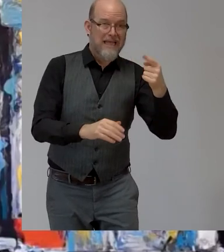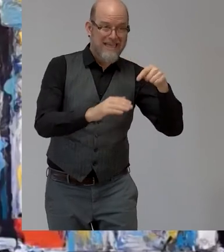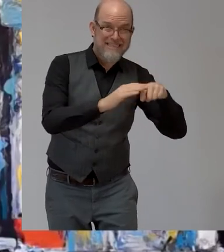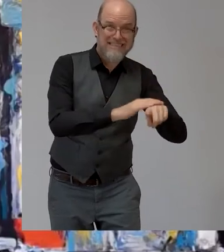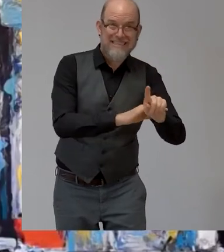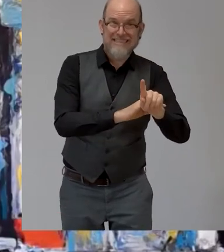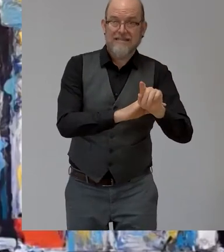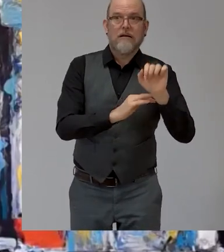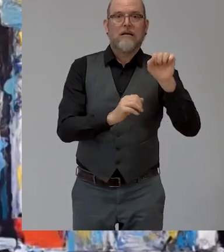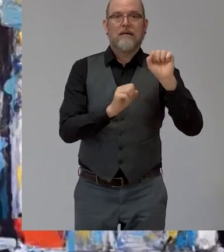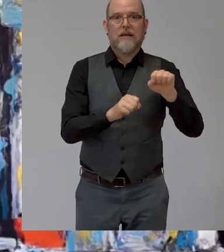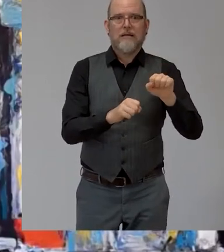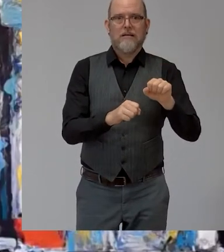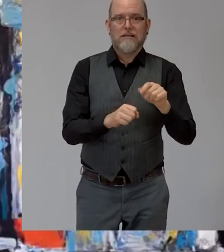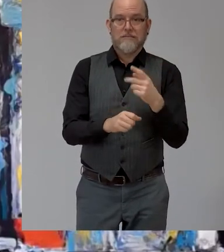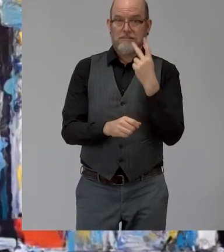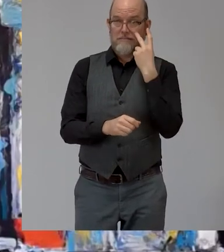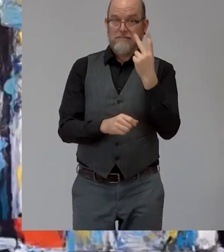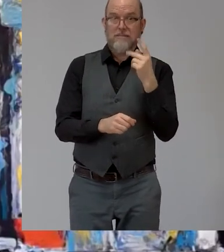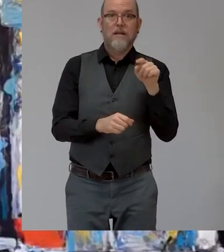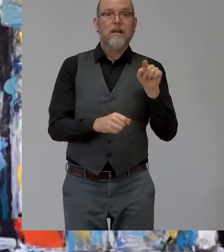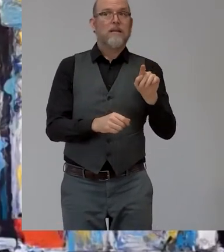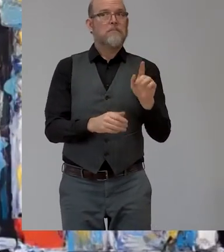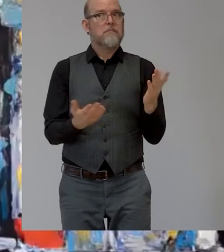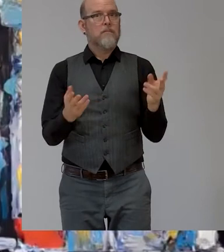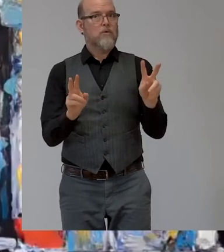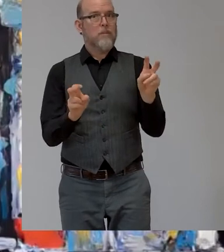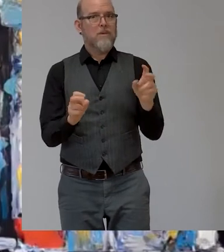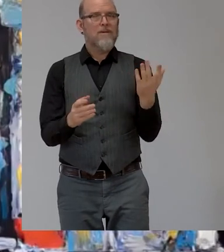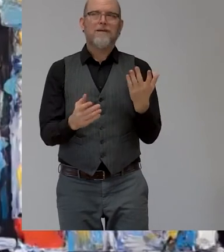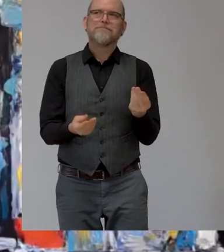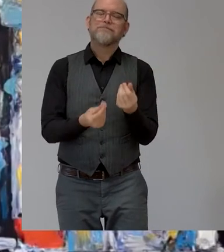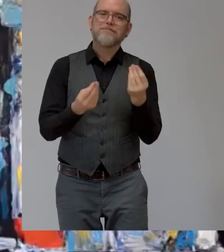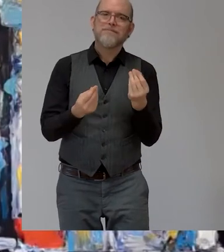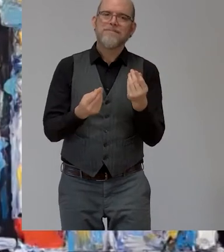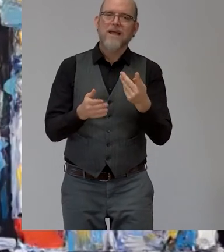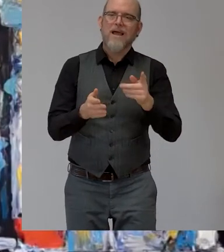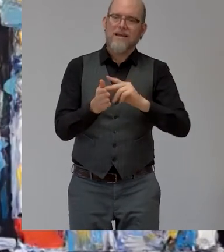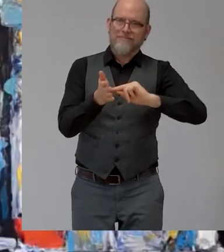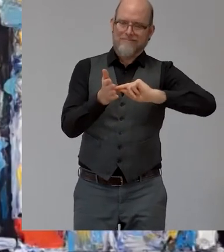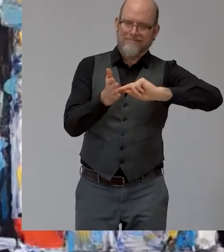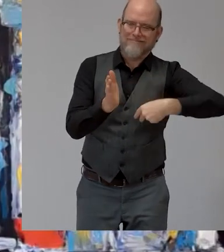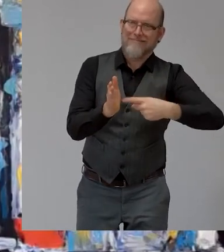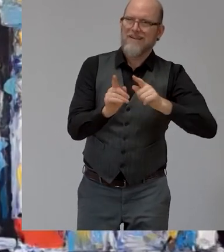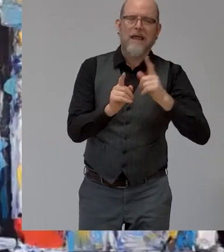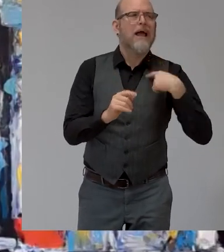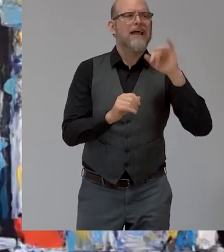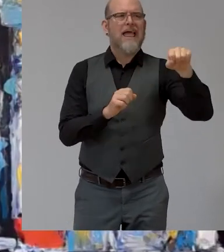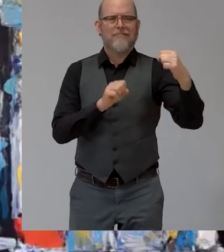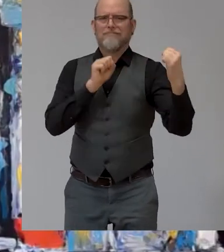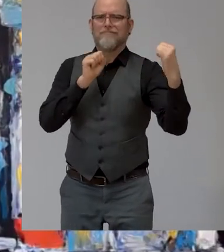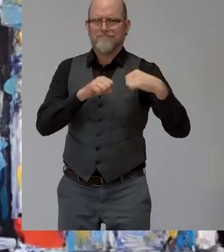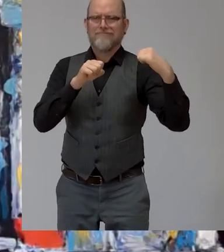a small um uh employment agreement um and what i want you to do is just sign it